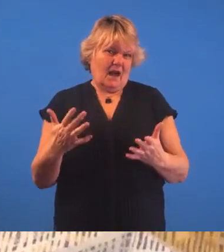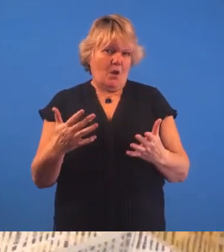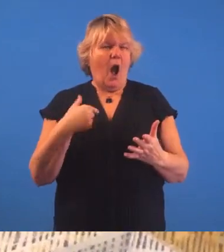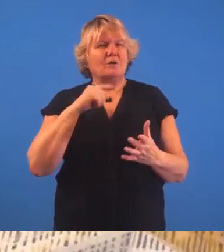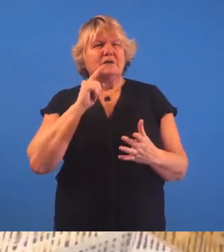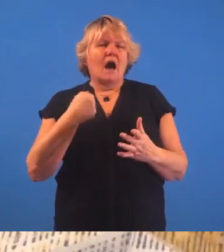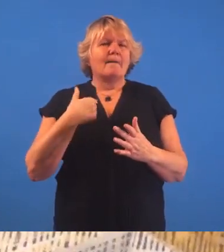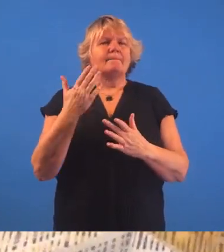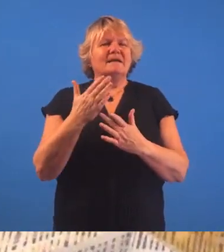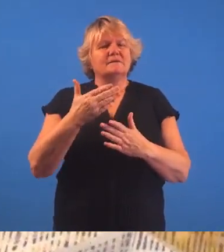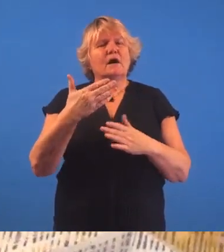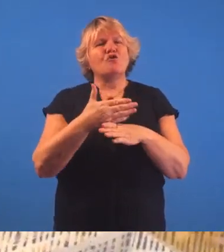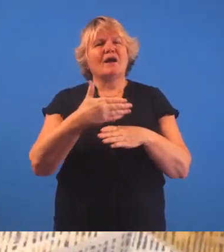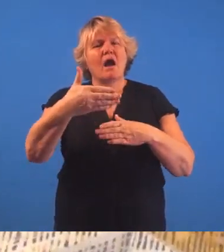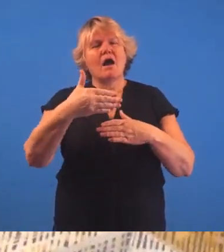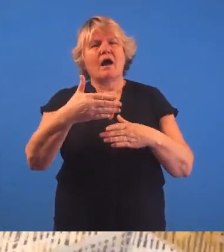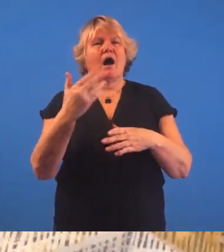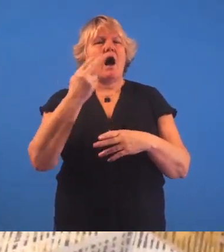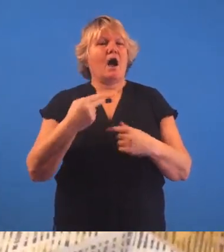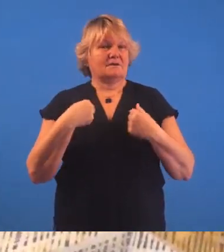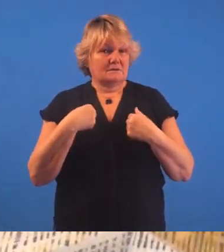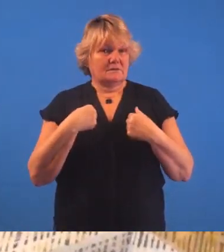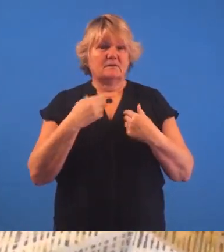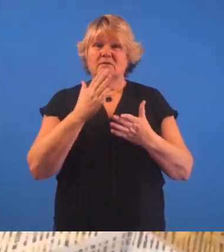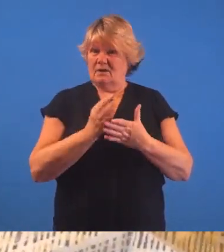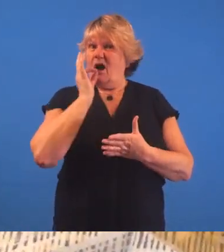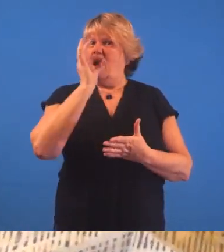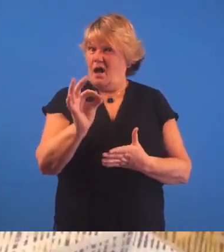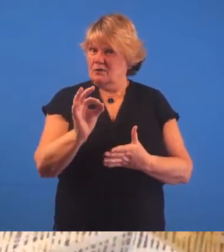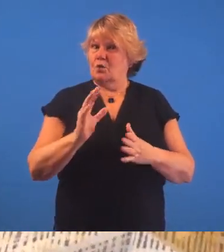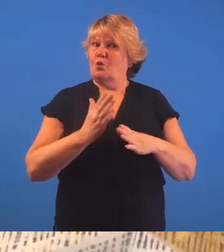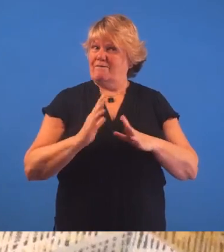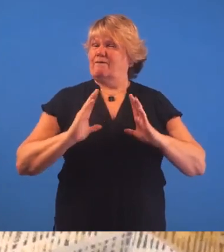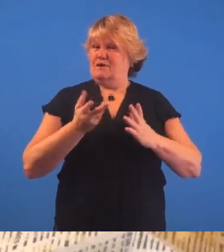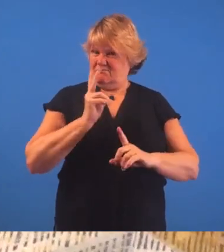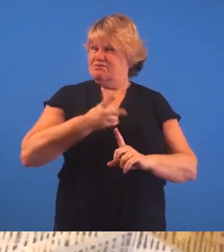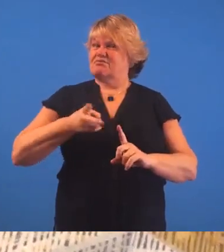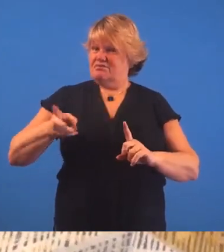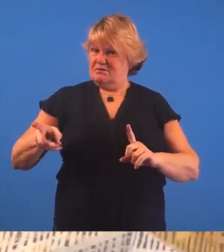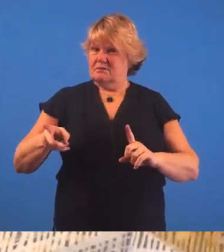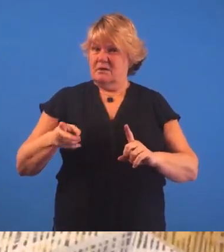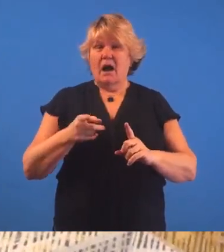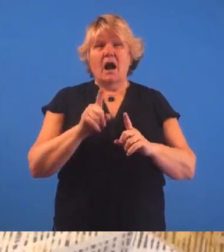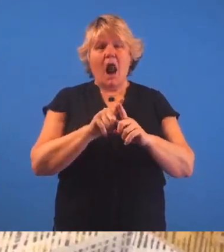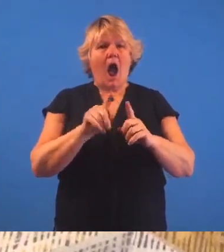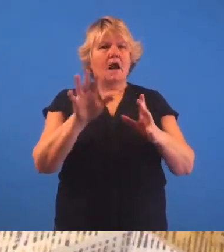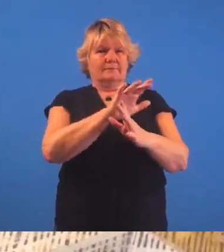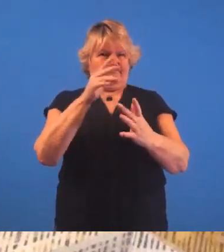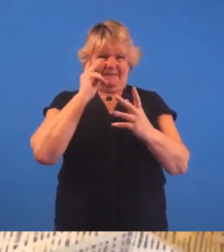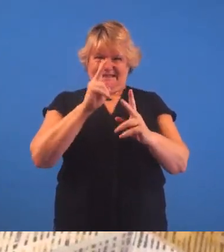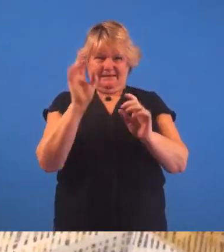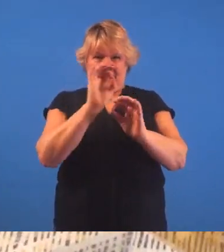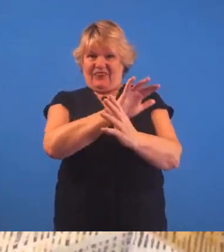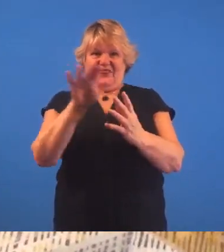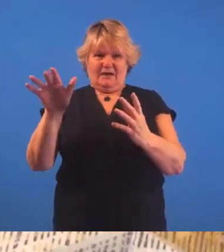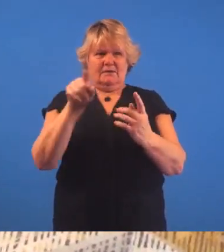now I would say I'm a mid-career artist. You are actually asked to work for free pretty often and it can come under many